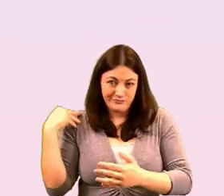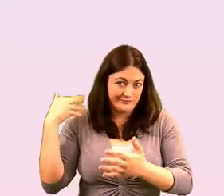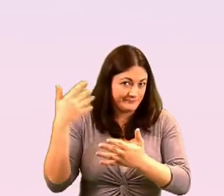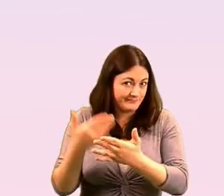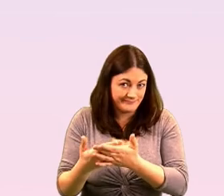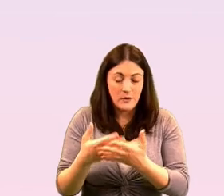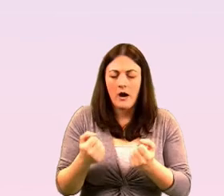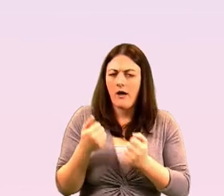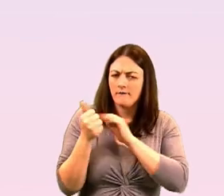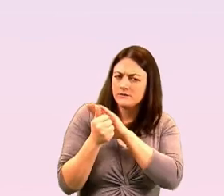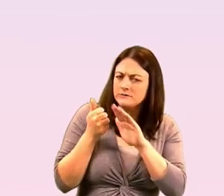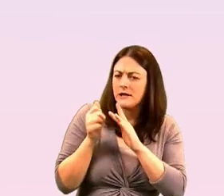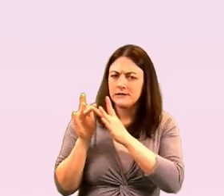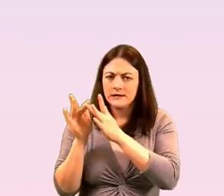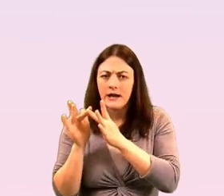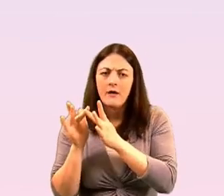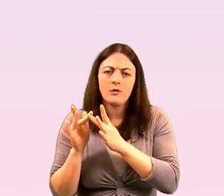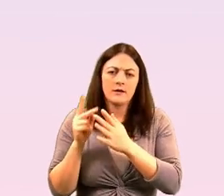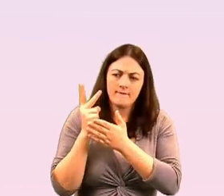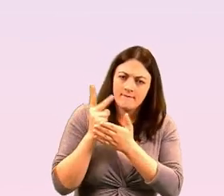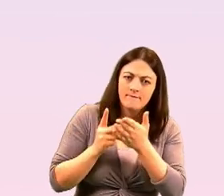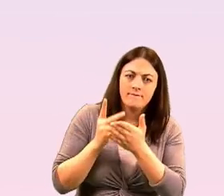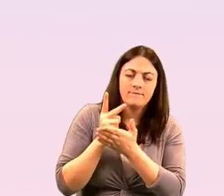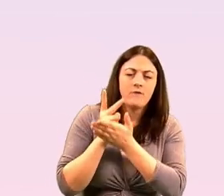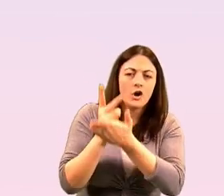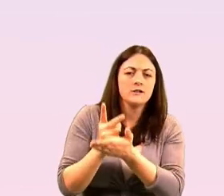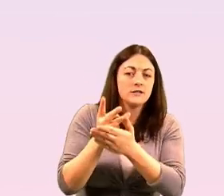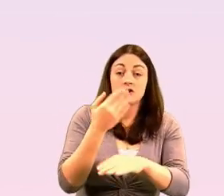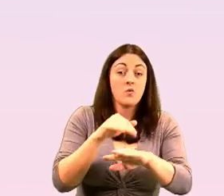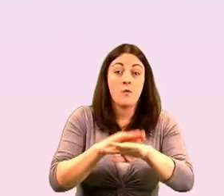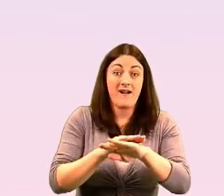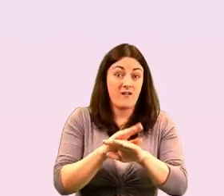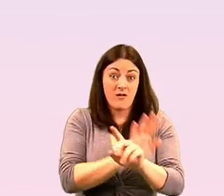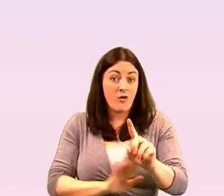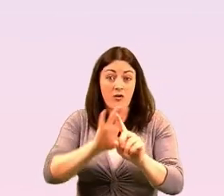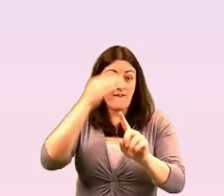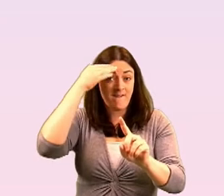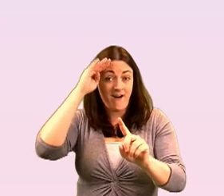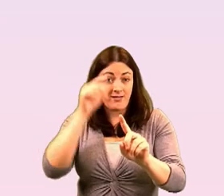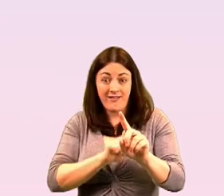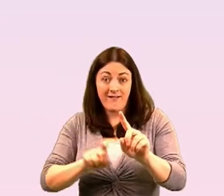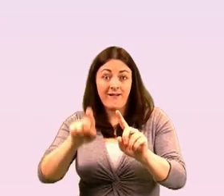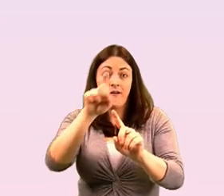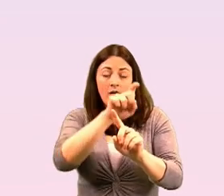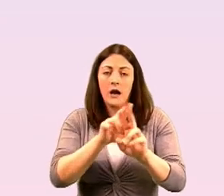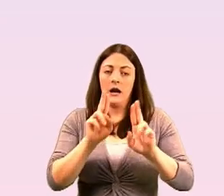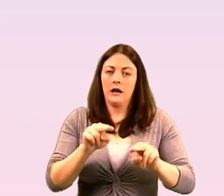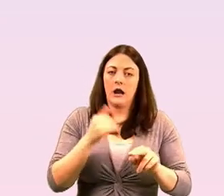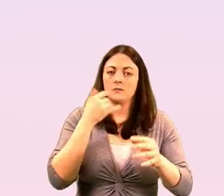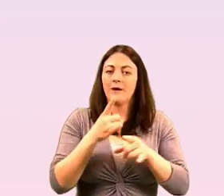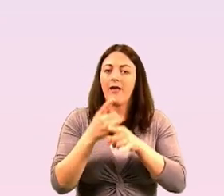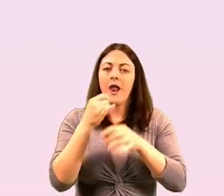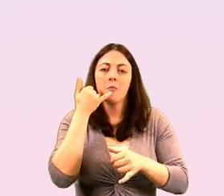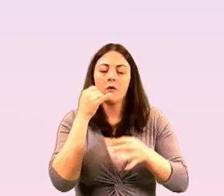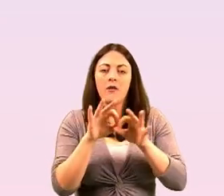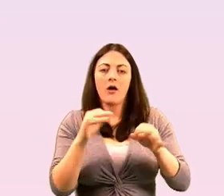skilled network of volunteers working around the country who not only deliver the helpline but can respond really quickly to emerging needs